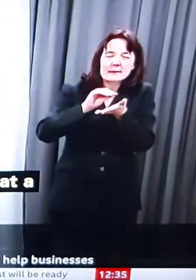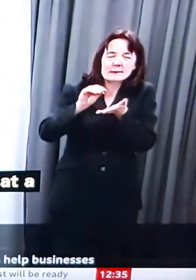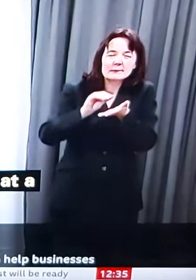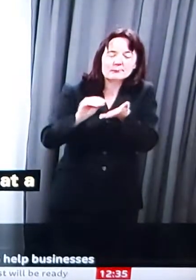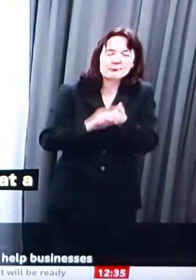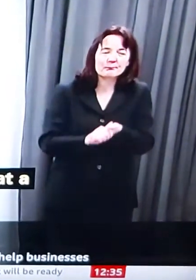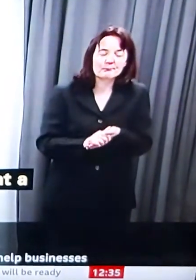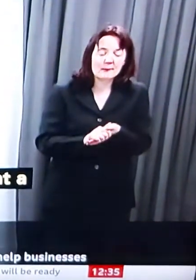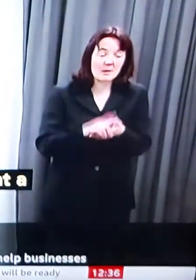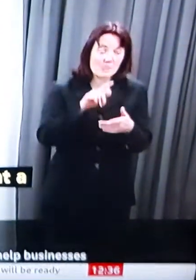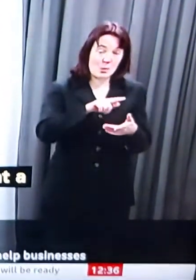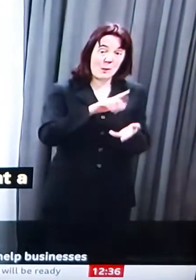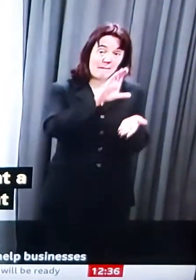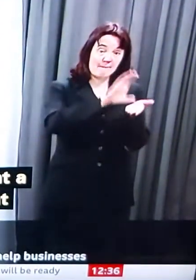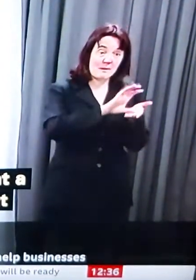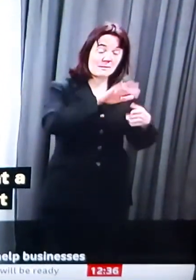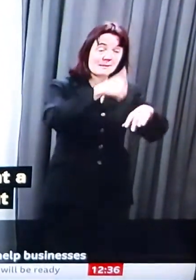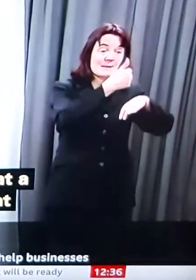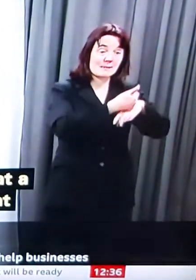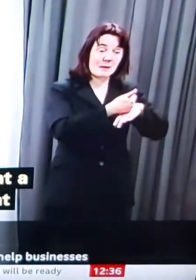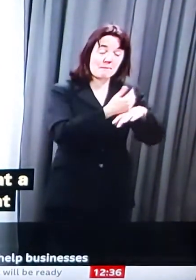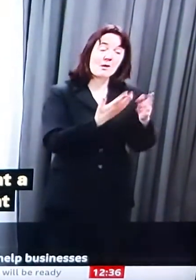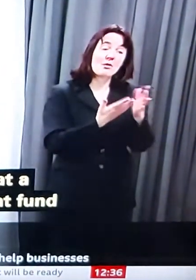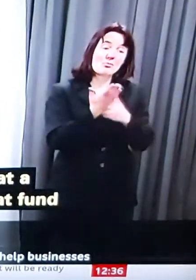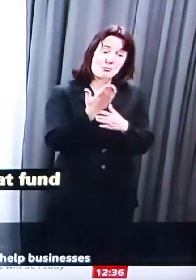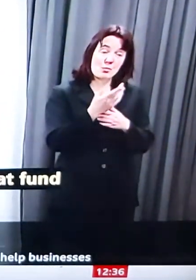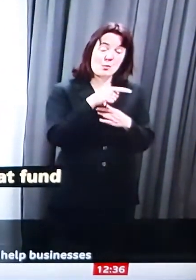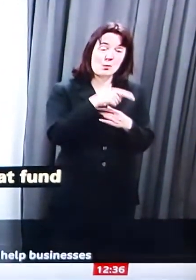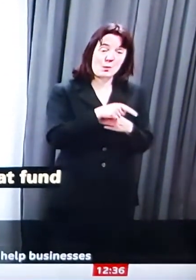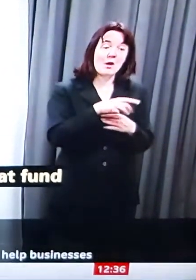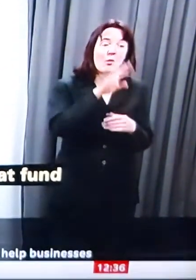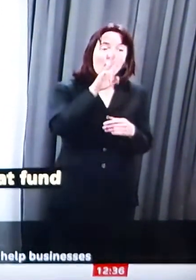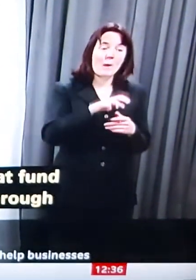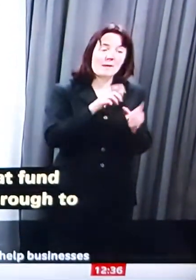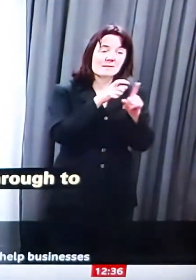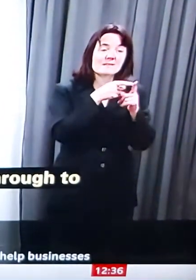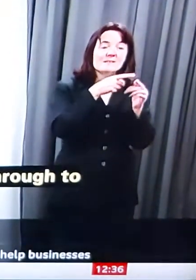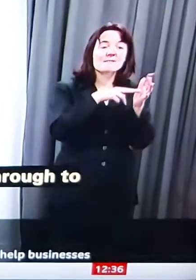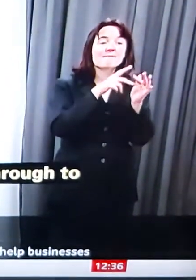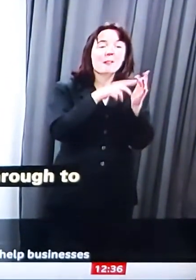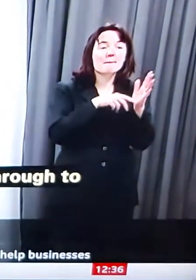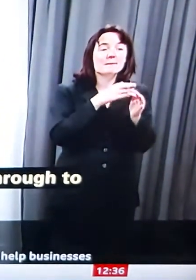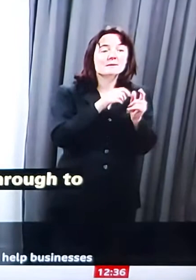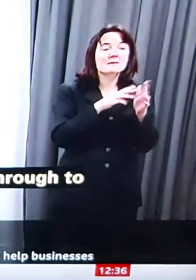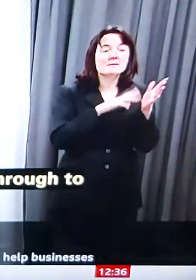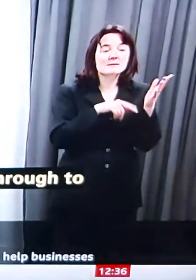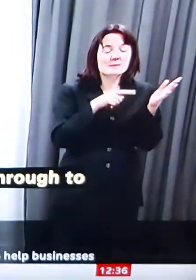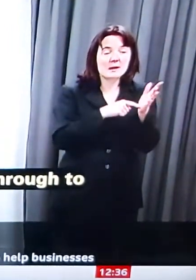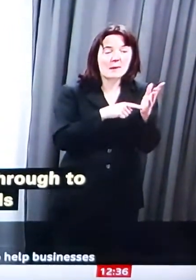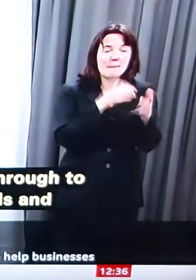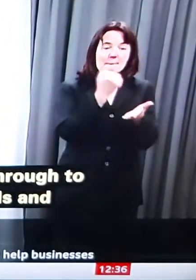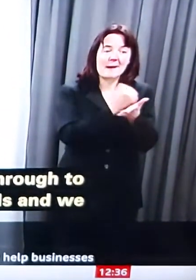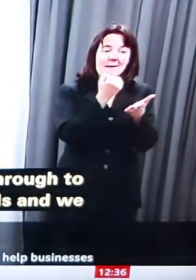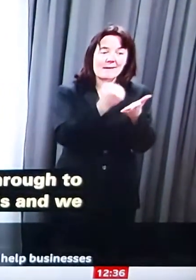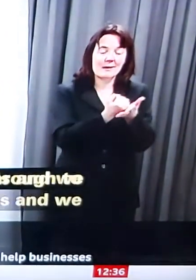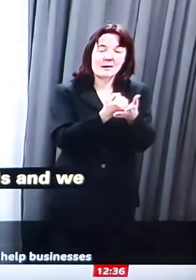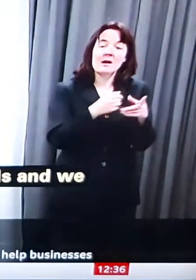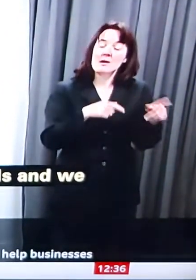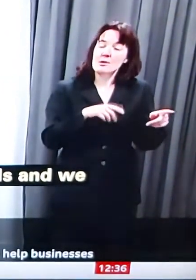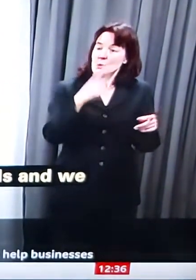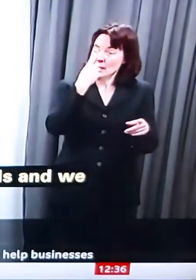and working through the Development Bank for Wales and will be taking applications during this week.